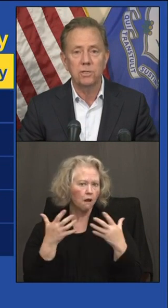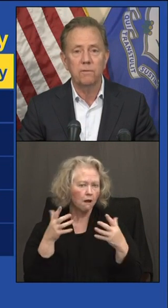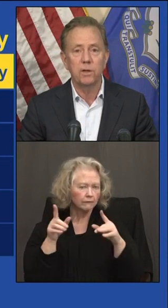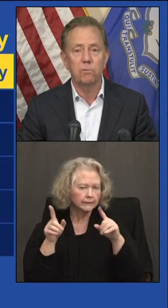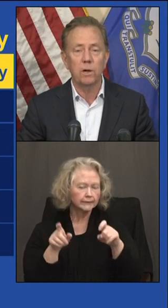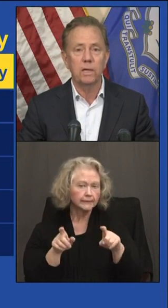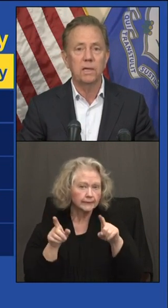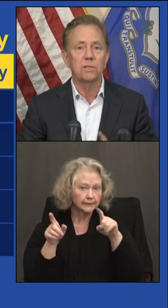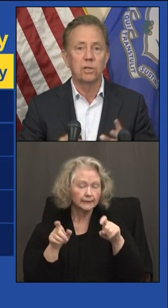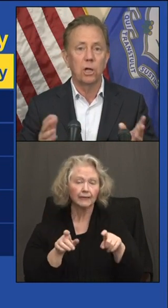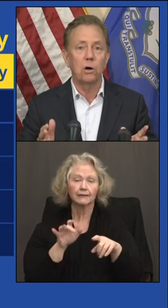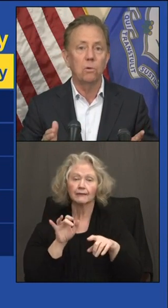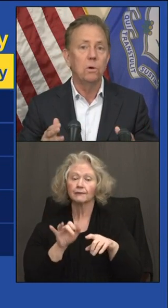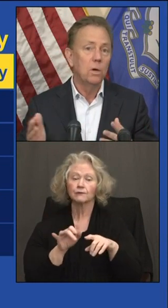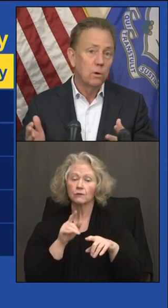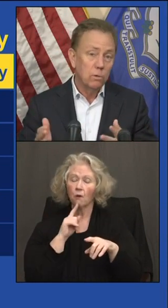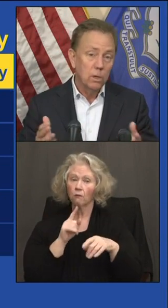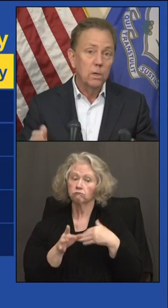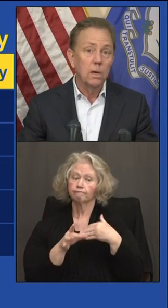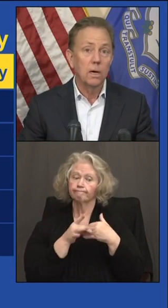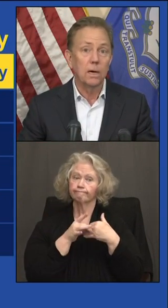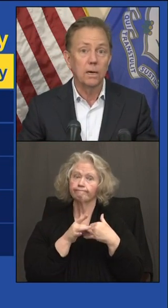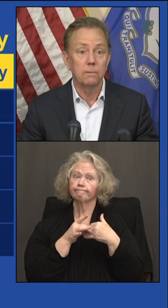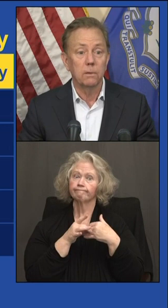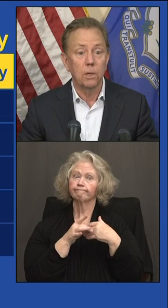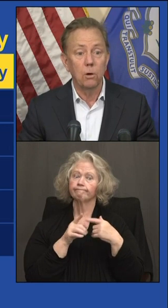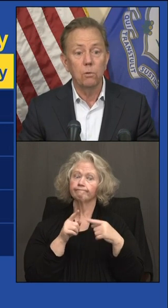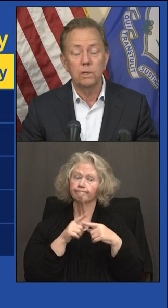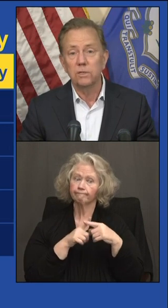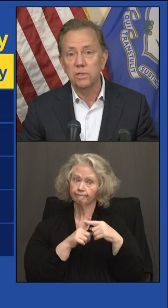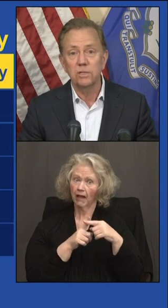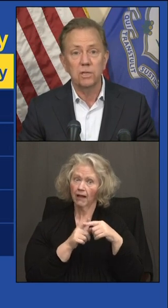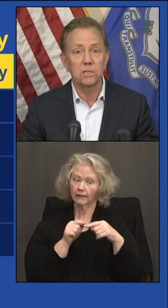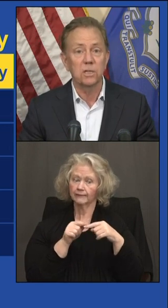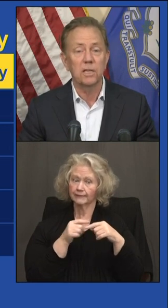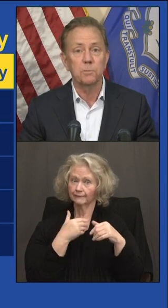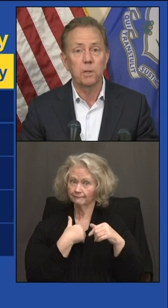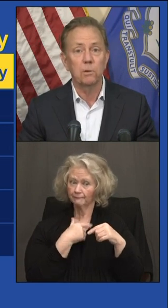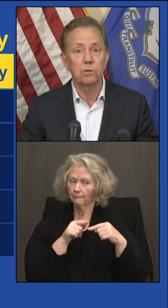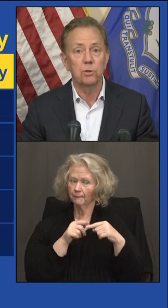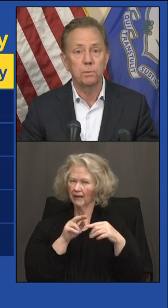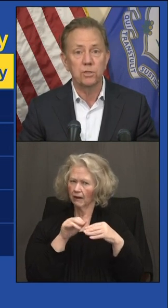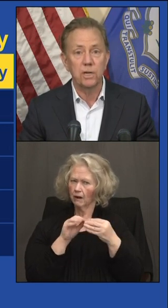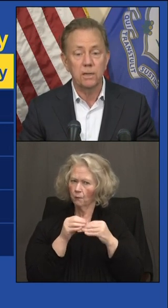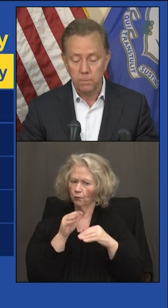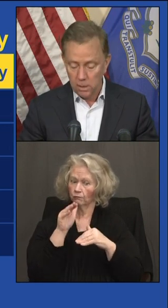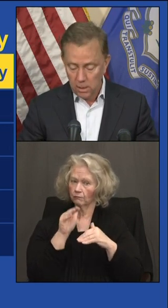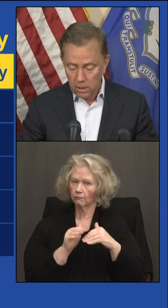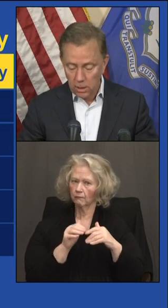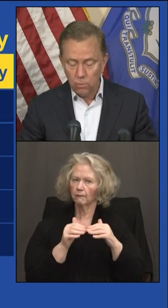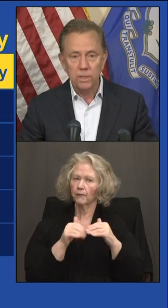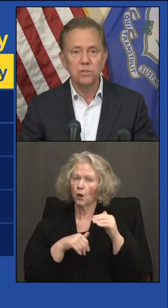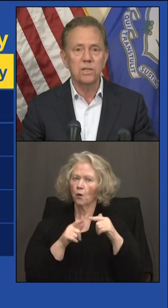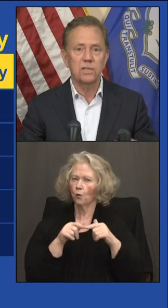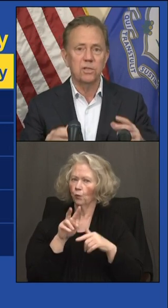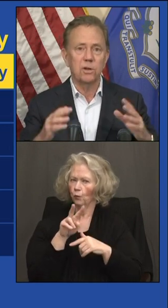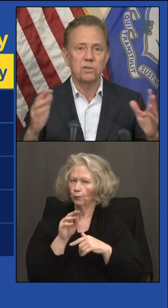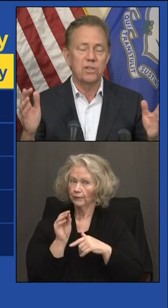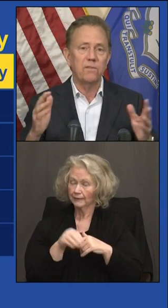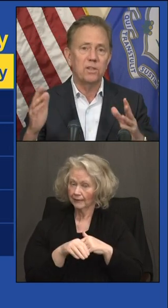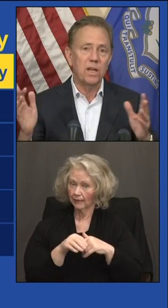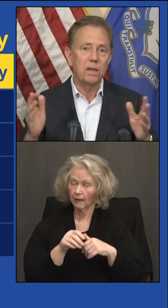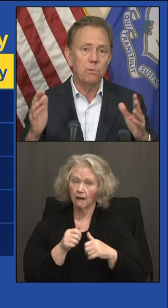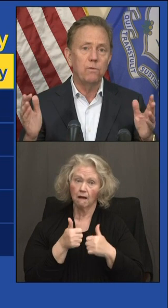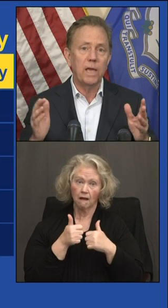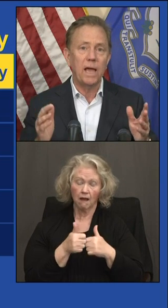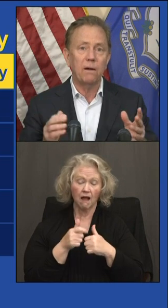the positivity rate is low, low in the sense that it's at below 2%, low in the sense that